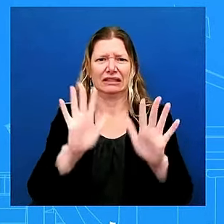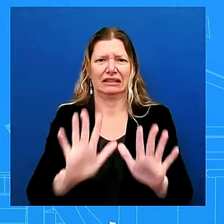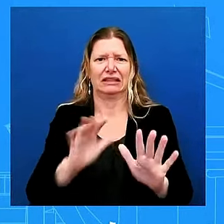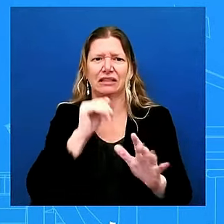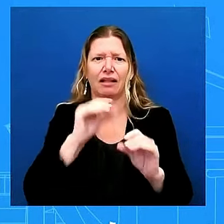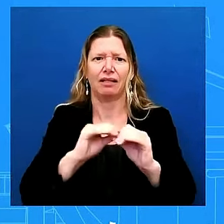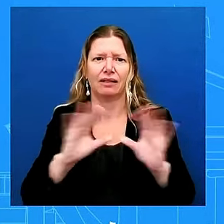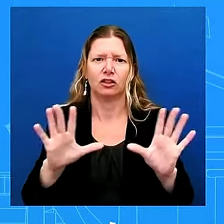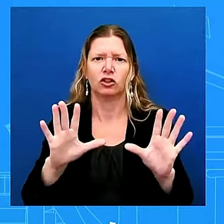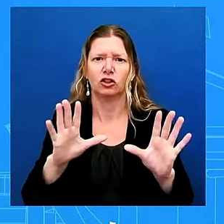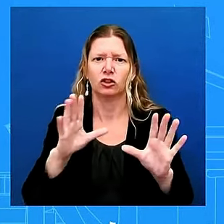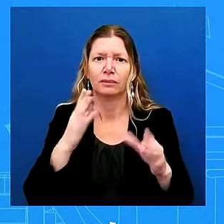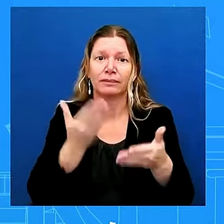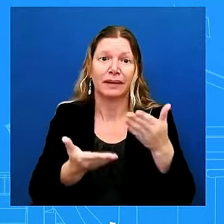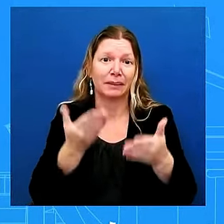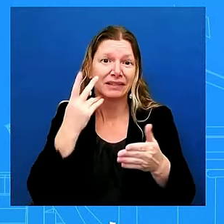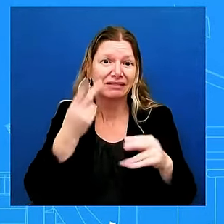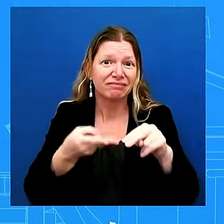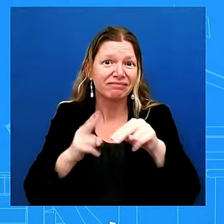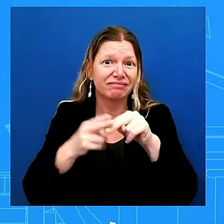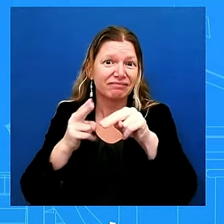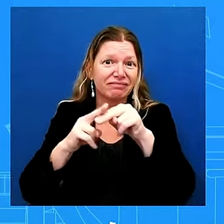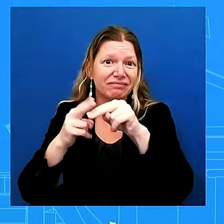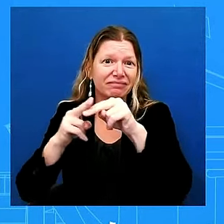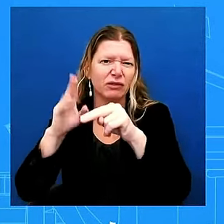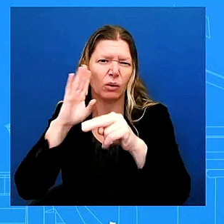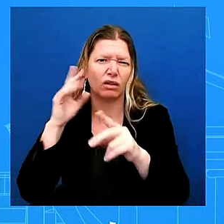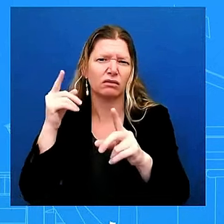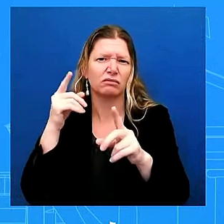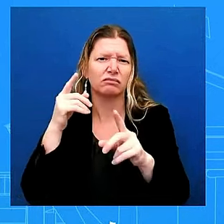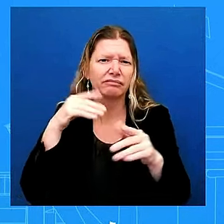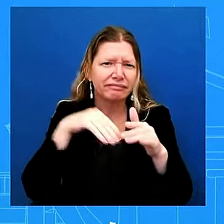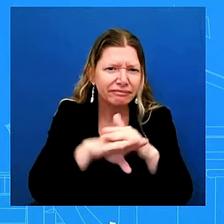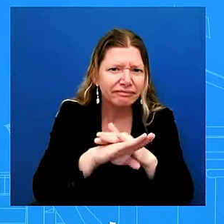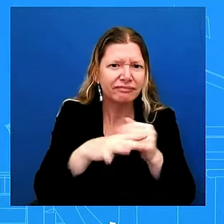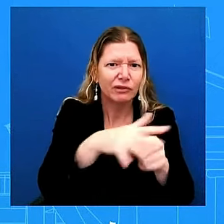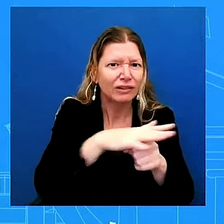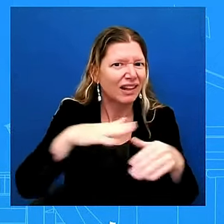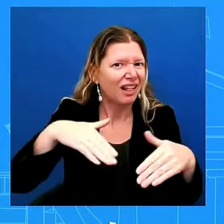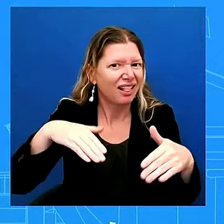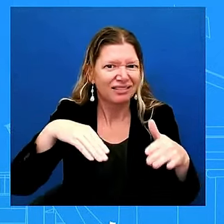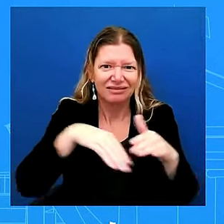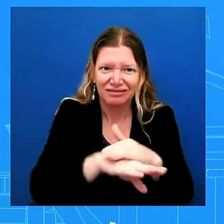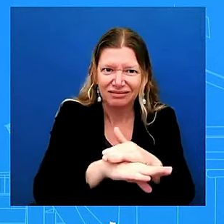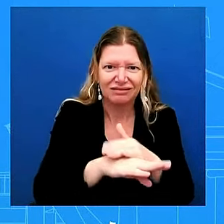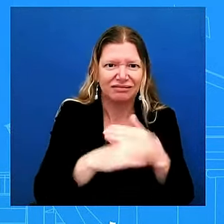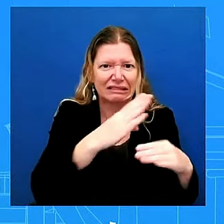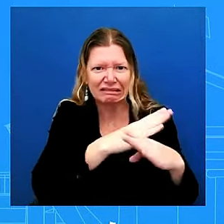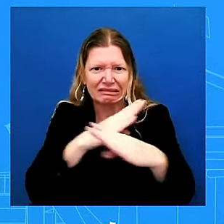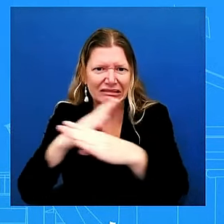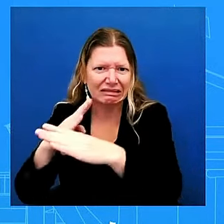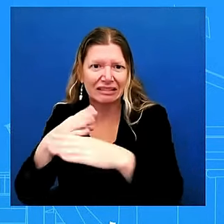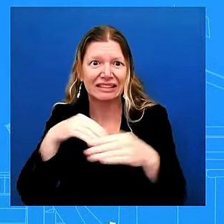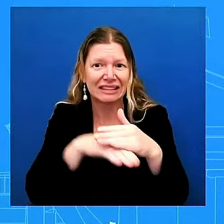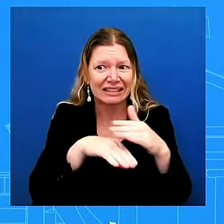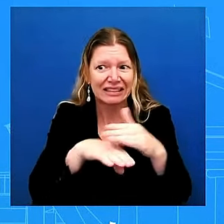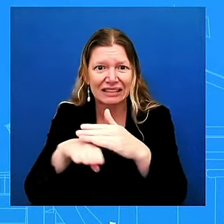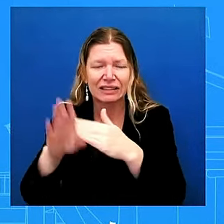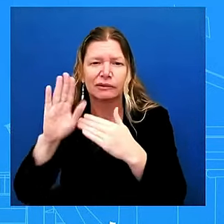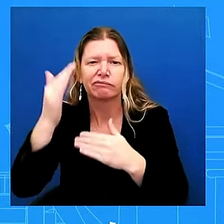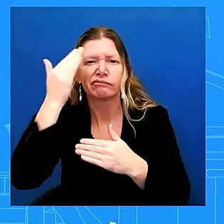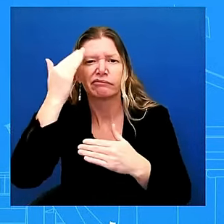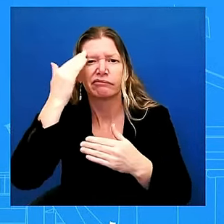we get to more locations that have not yet been fully developed in terms of disaster uh